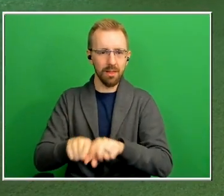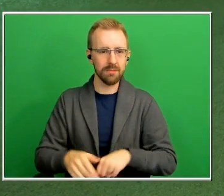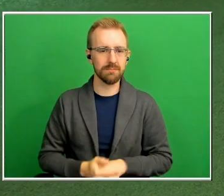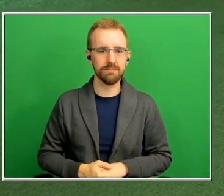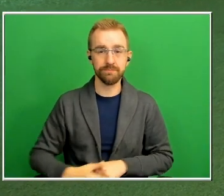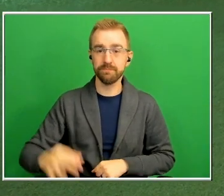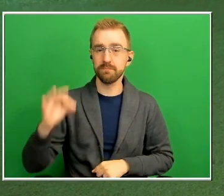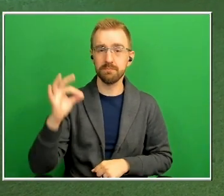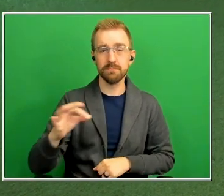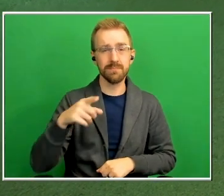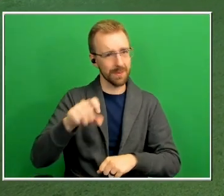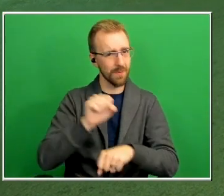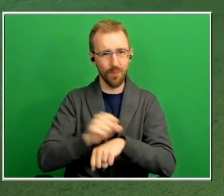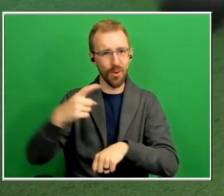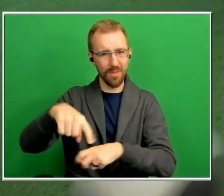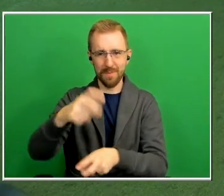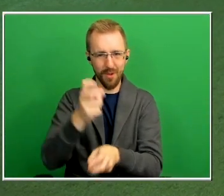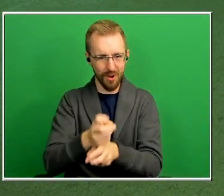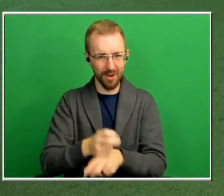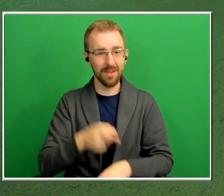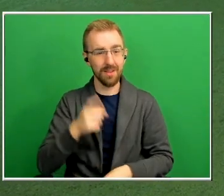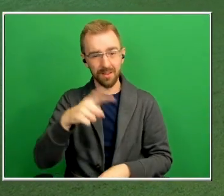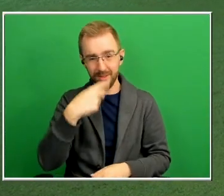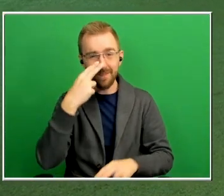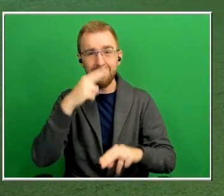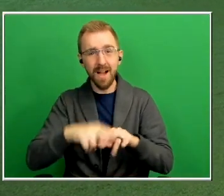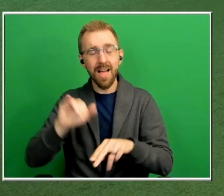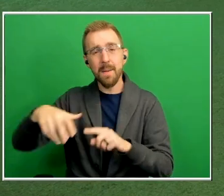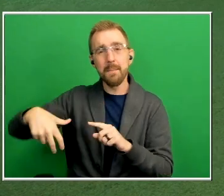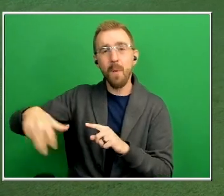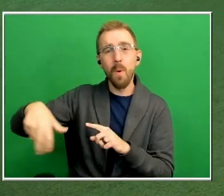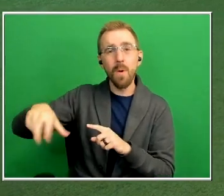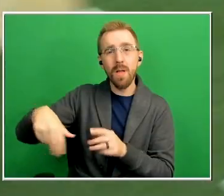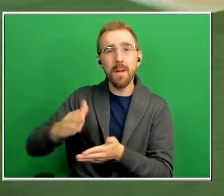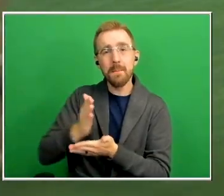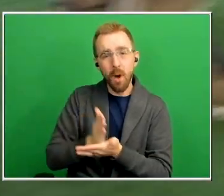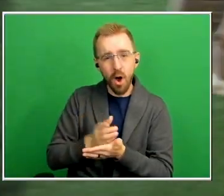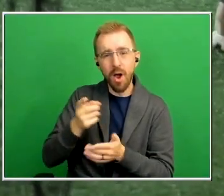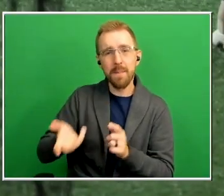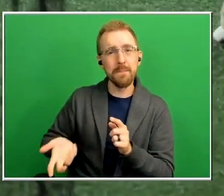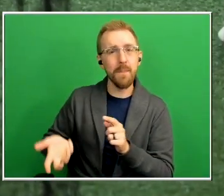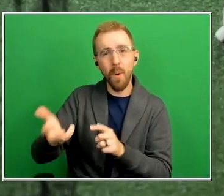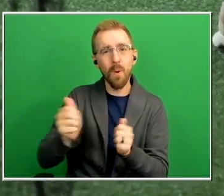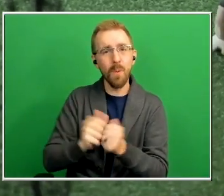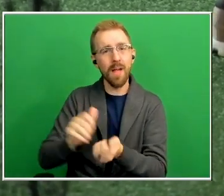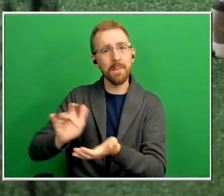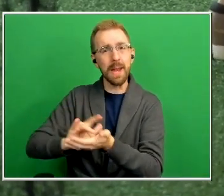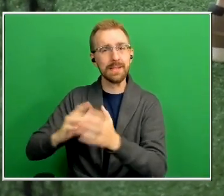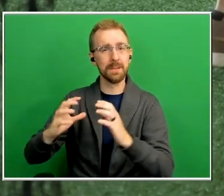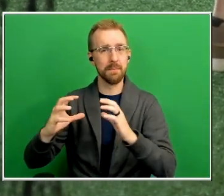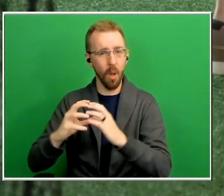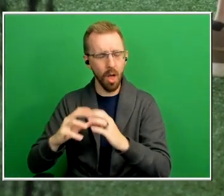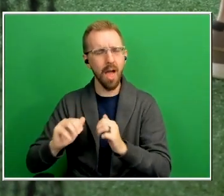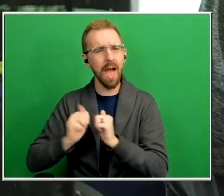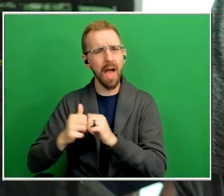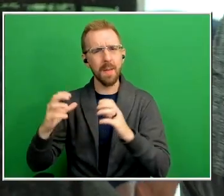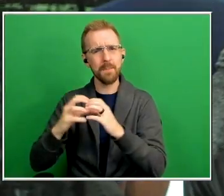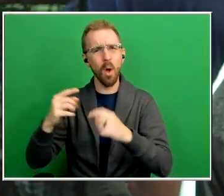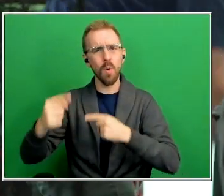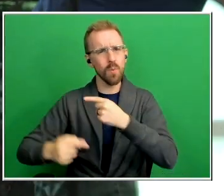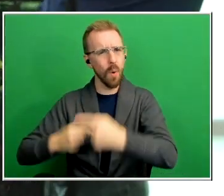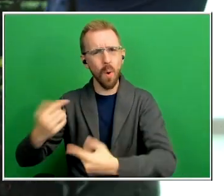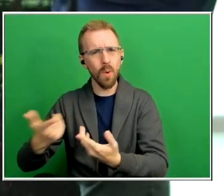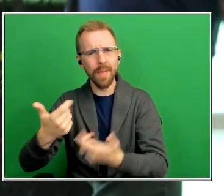hard so this looked fun though the bowling part um they're bowling with the medicine ball um how do the ball rules help what are they trying to do here